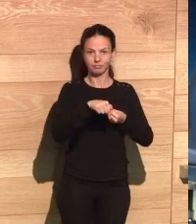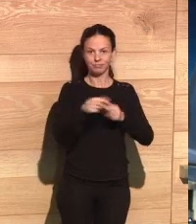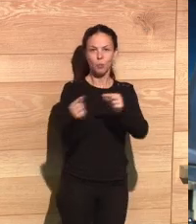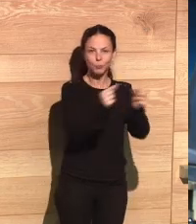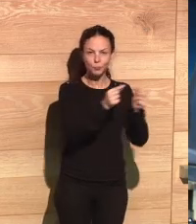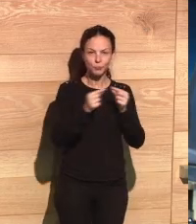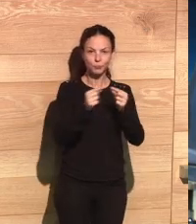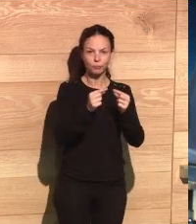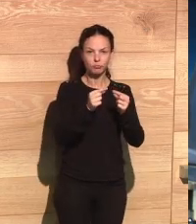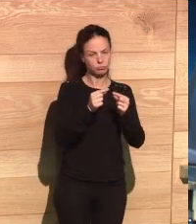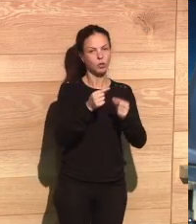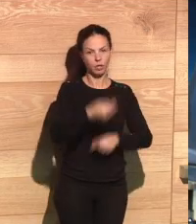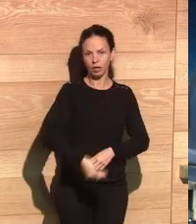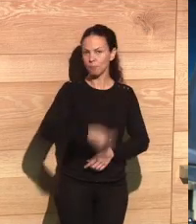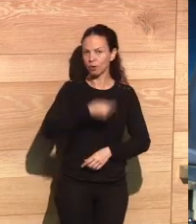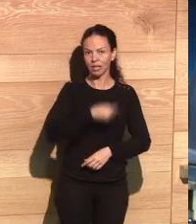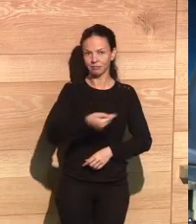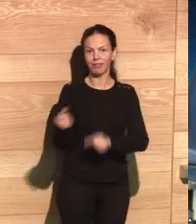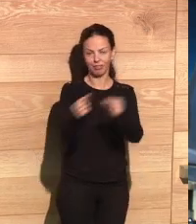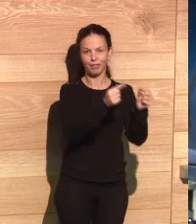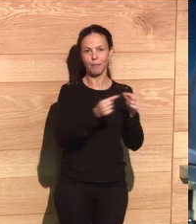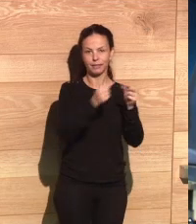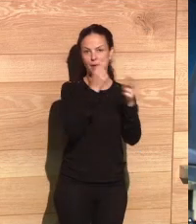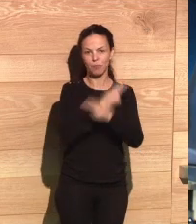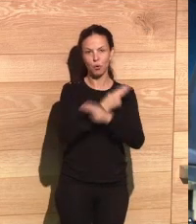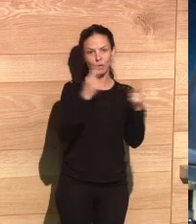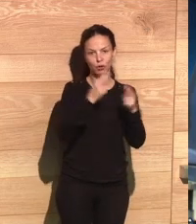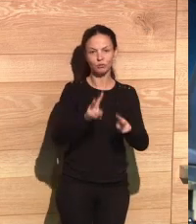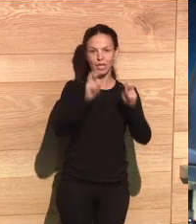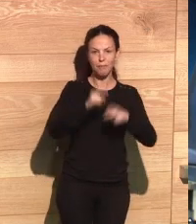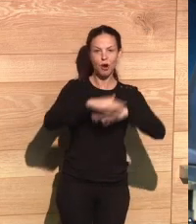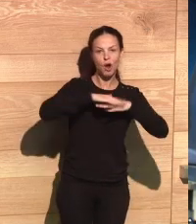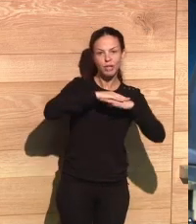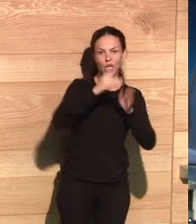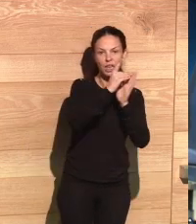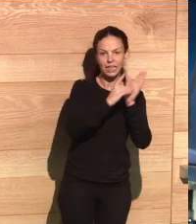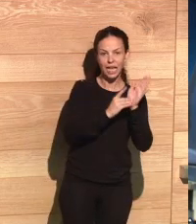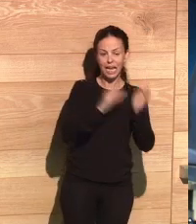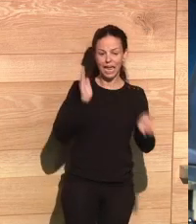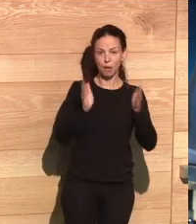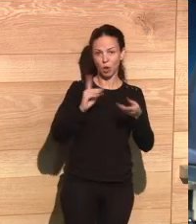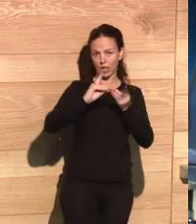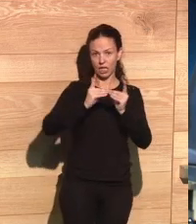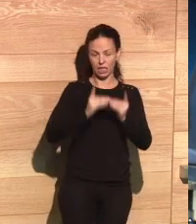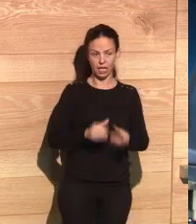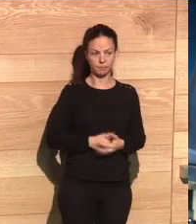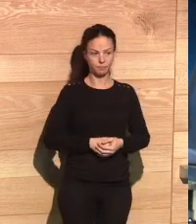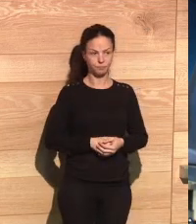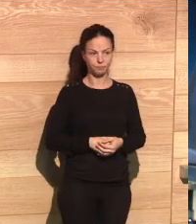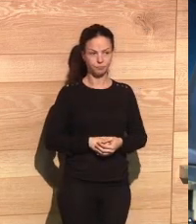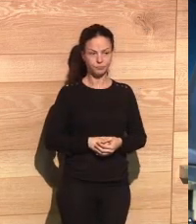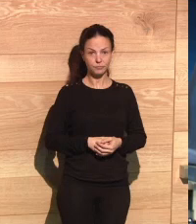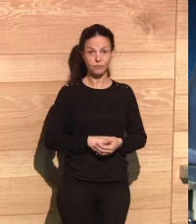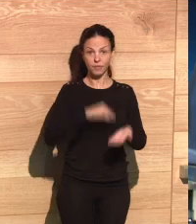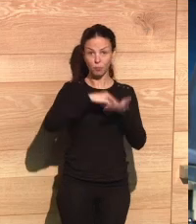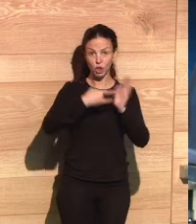touches many disciplines. We think that the conclusions that we are presenting here today will be very useful for